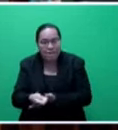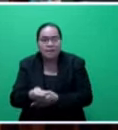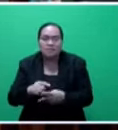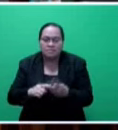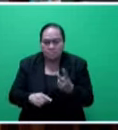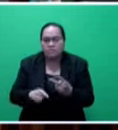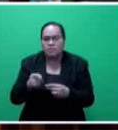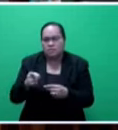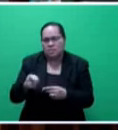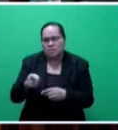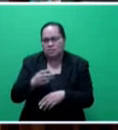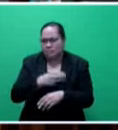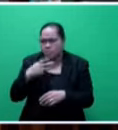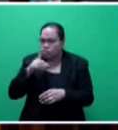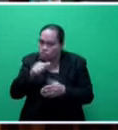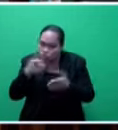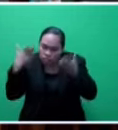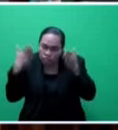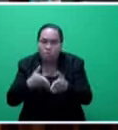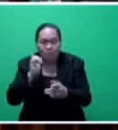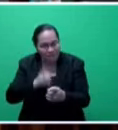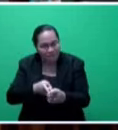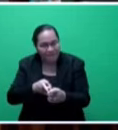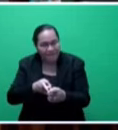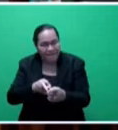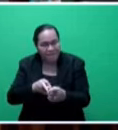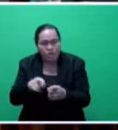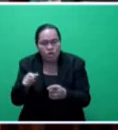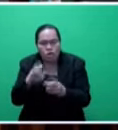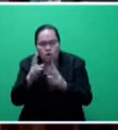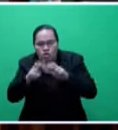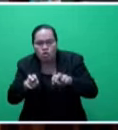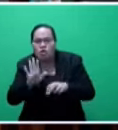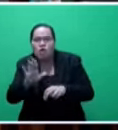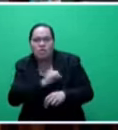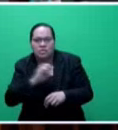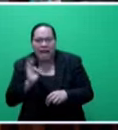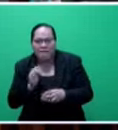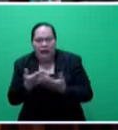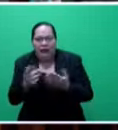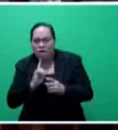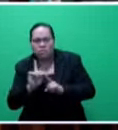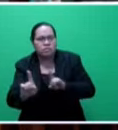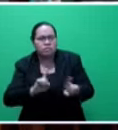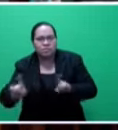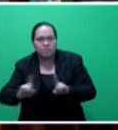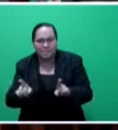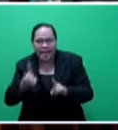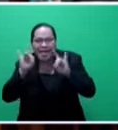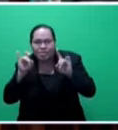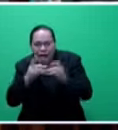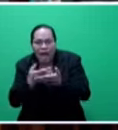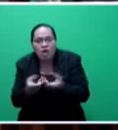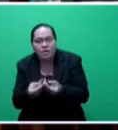Speaker, concentrate and look at how his officials are dealing with these issues. On this issue, Mr. Speaker,